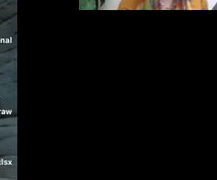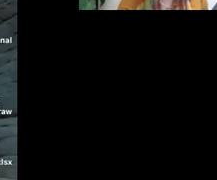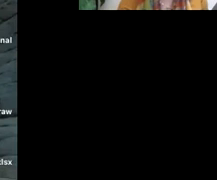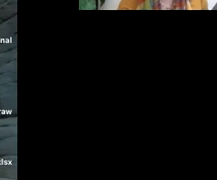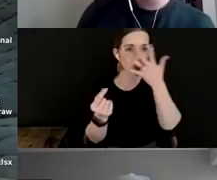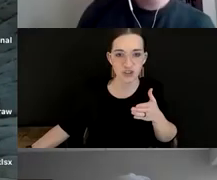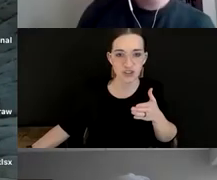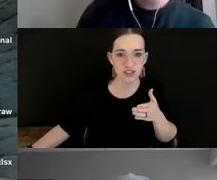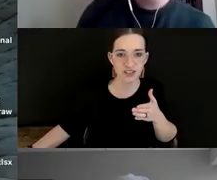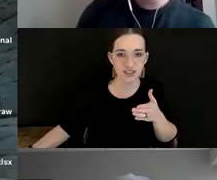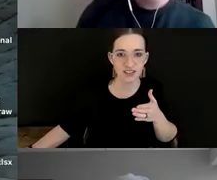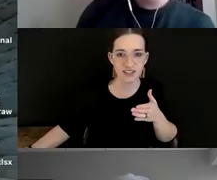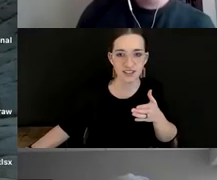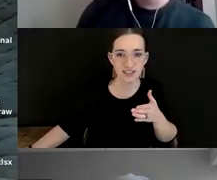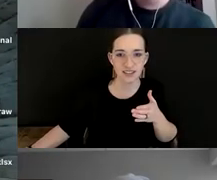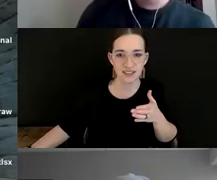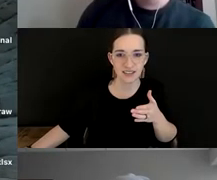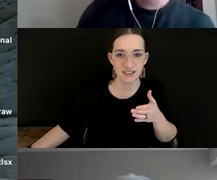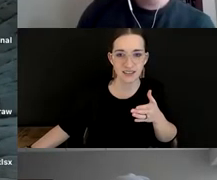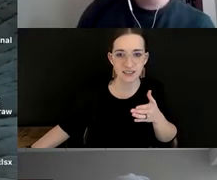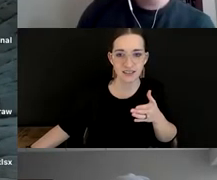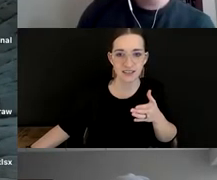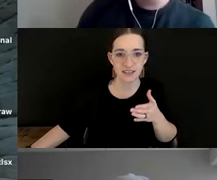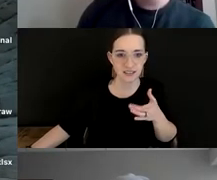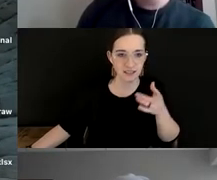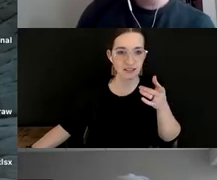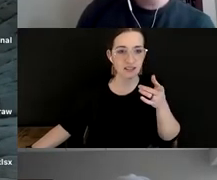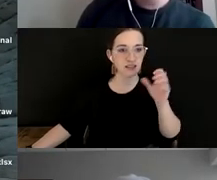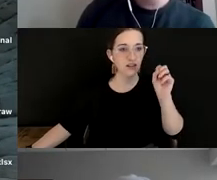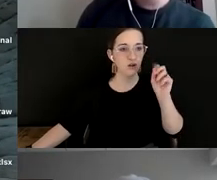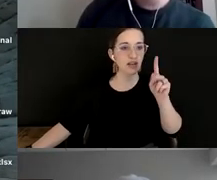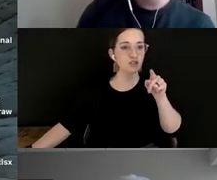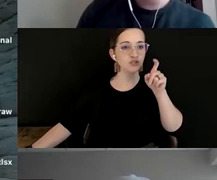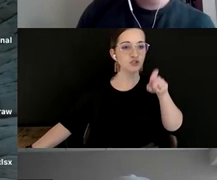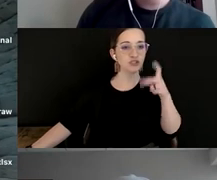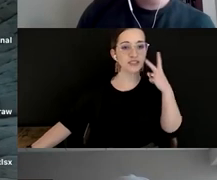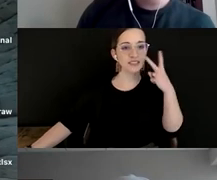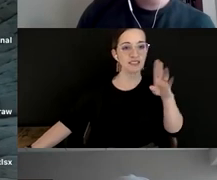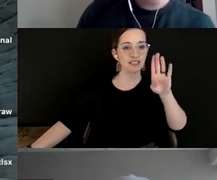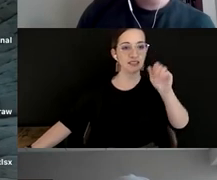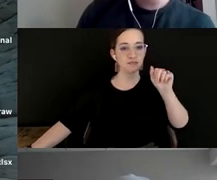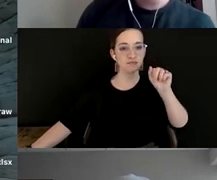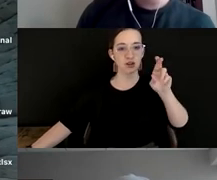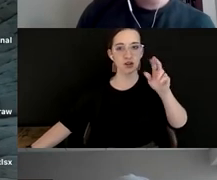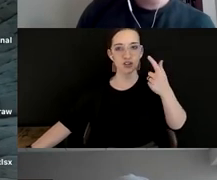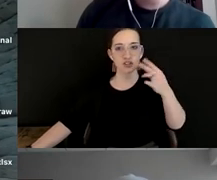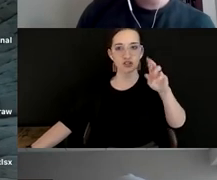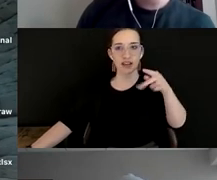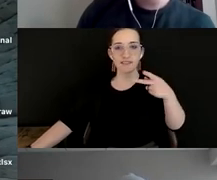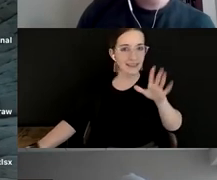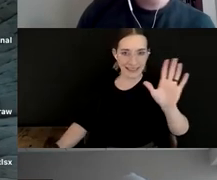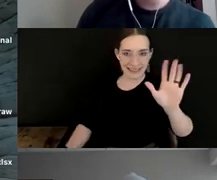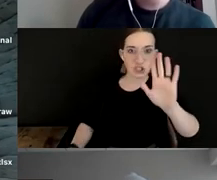away anyone's personal information. All right. So we should be seeing a bar graph here. We're seeing your desktop, my friend.